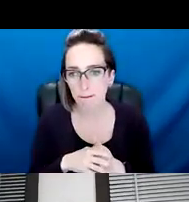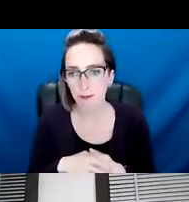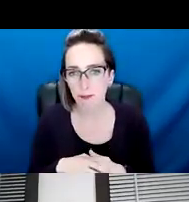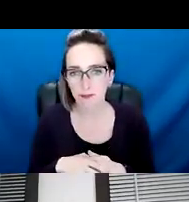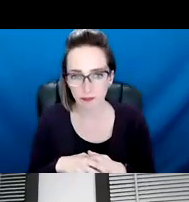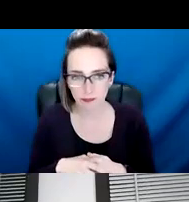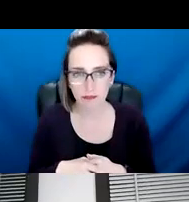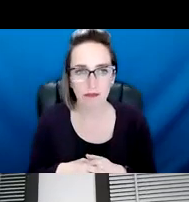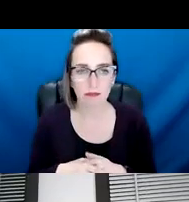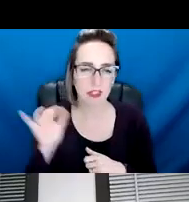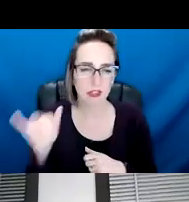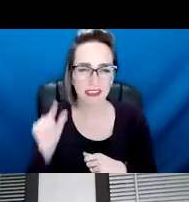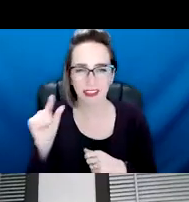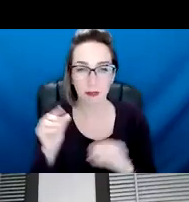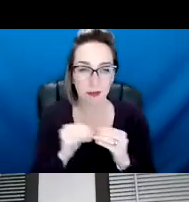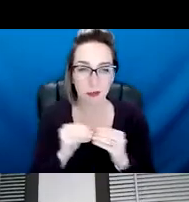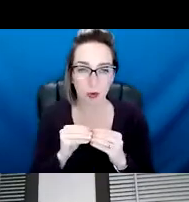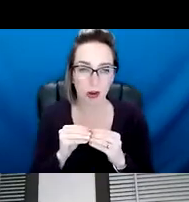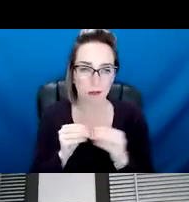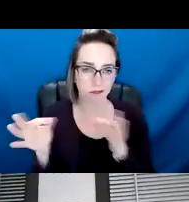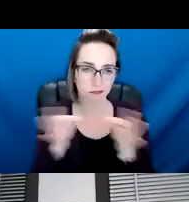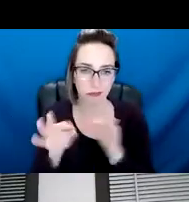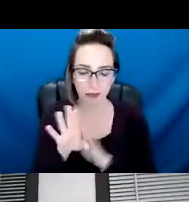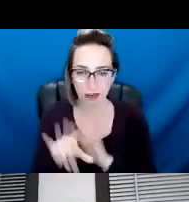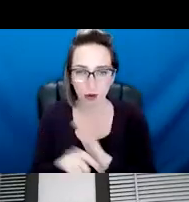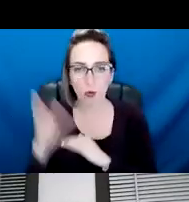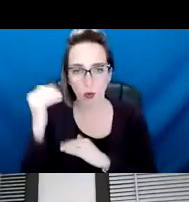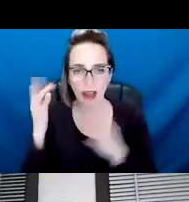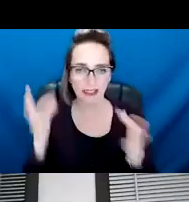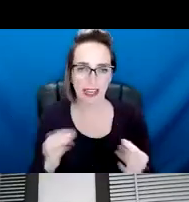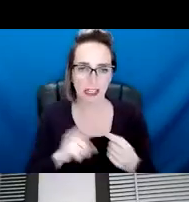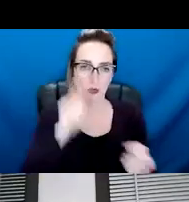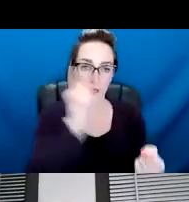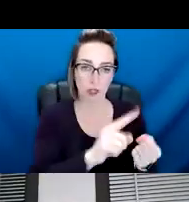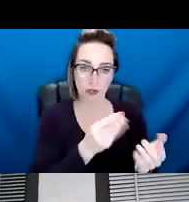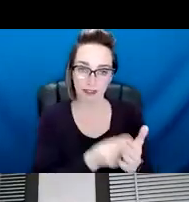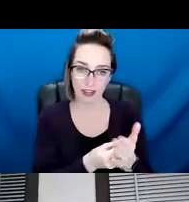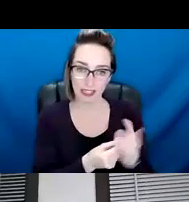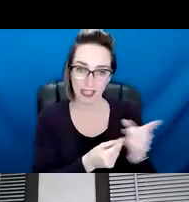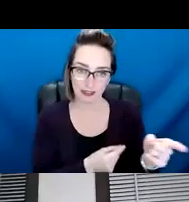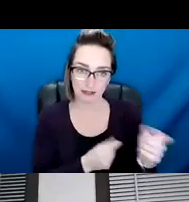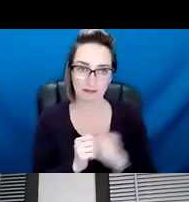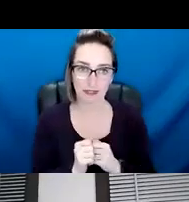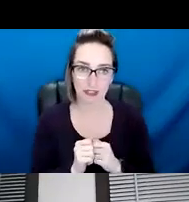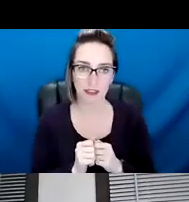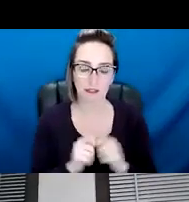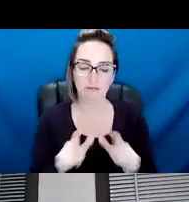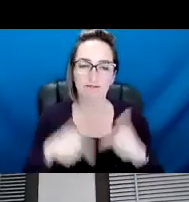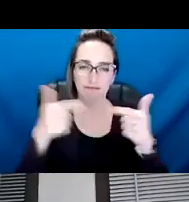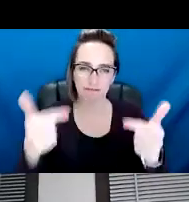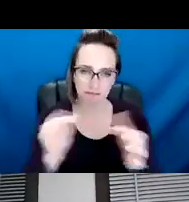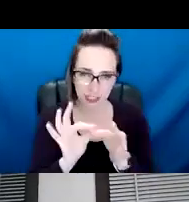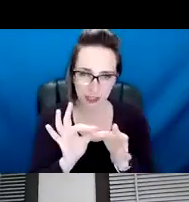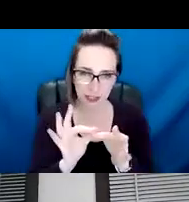give a little bit more information there, um, and that decision, um, and, and why it was made. Um, um, we certainly